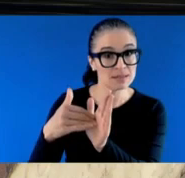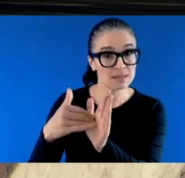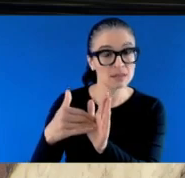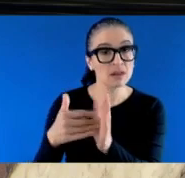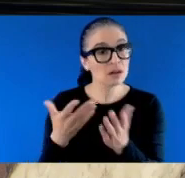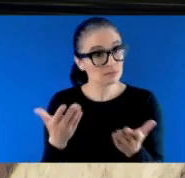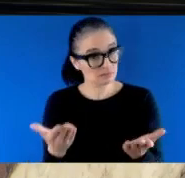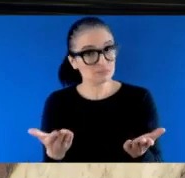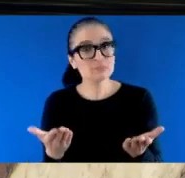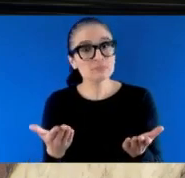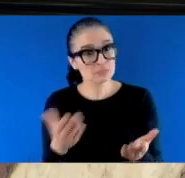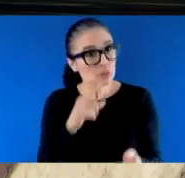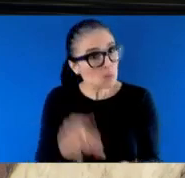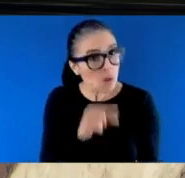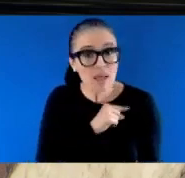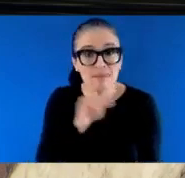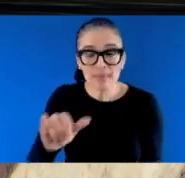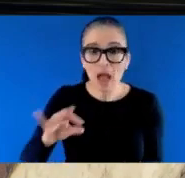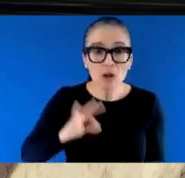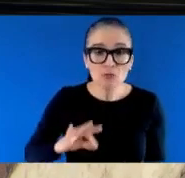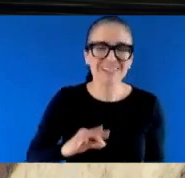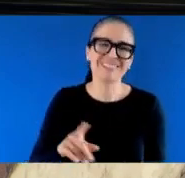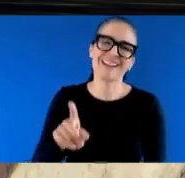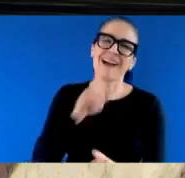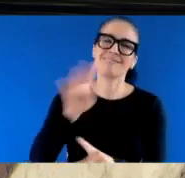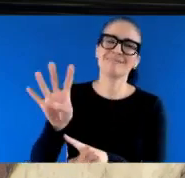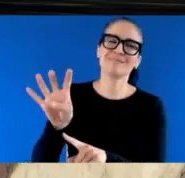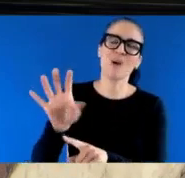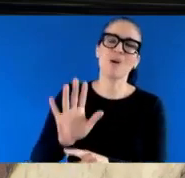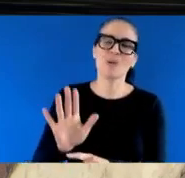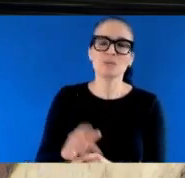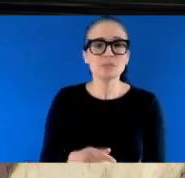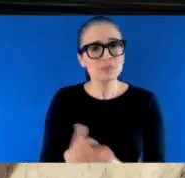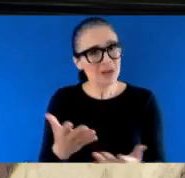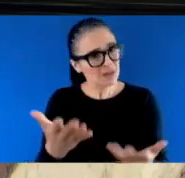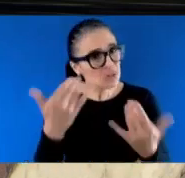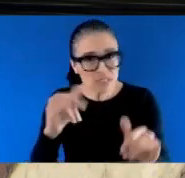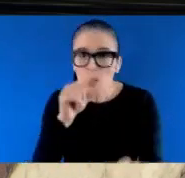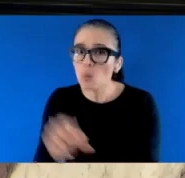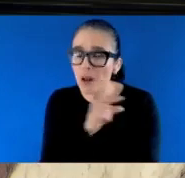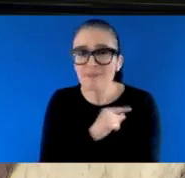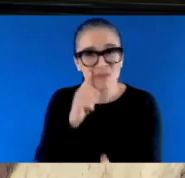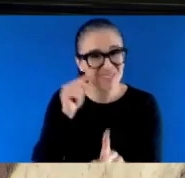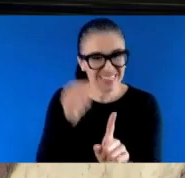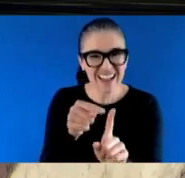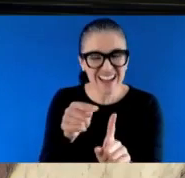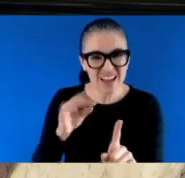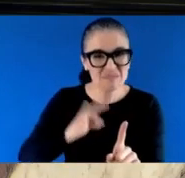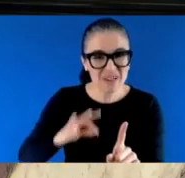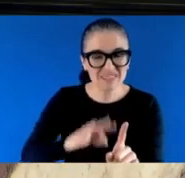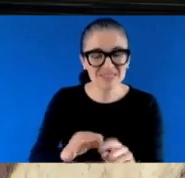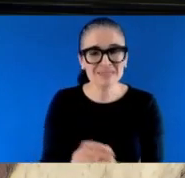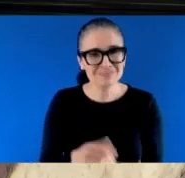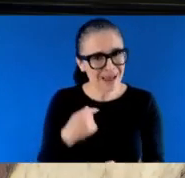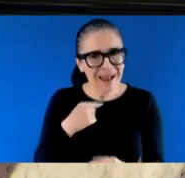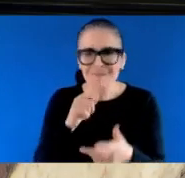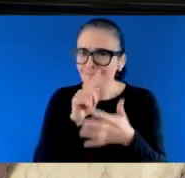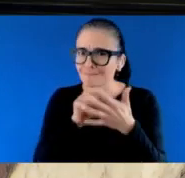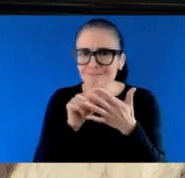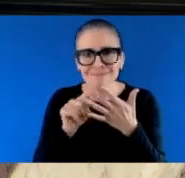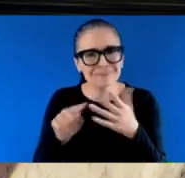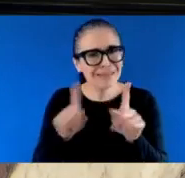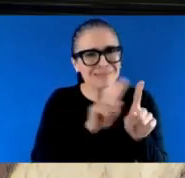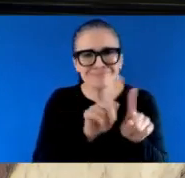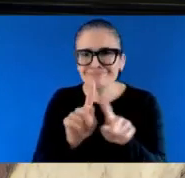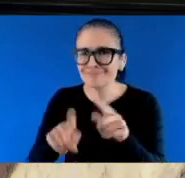you know, banning rent evictions, the fixed-term tenancy, the geographic area increase clause, holding rent to inflation or below instead of what could have been a